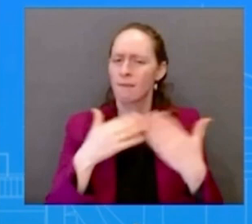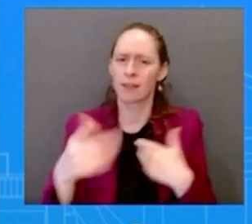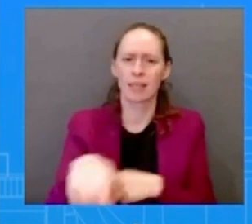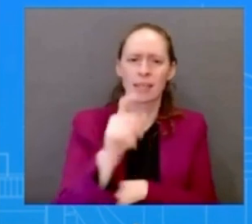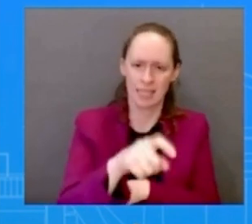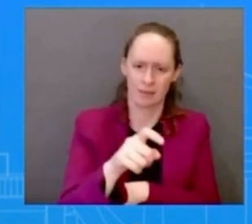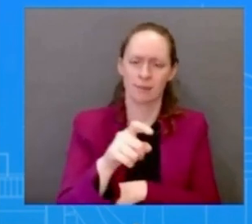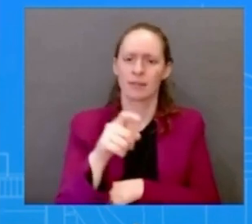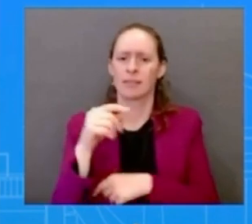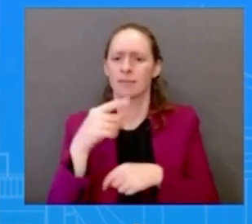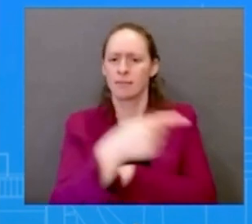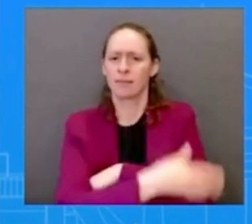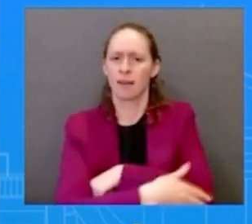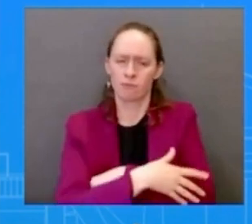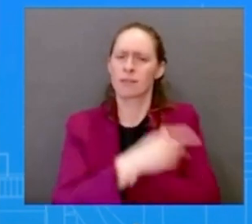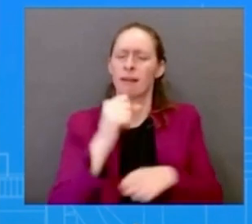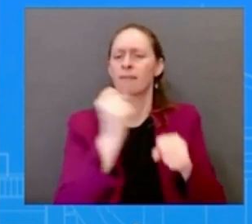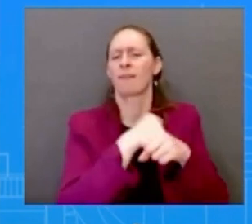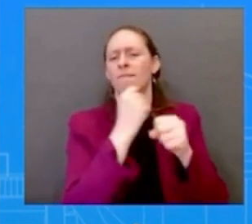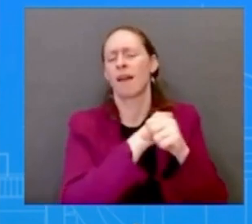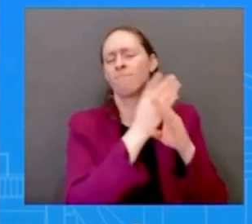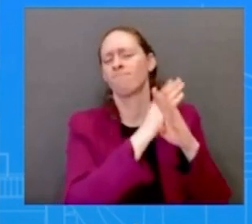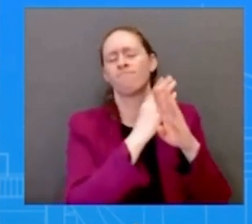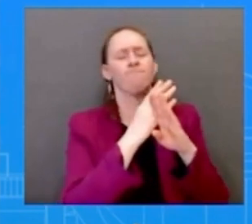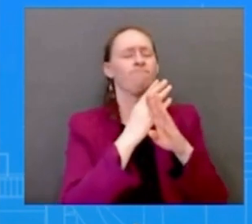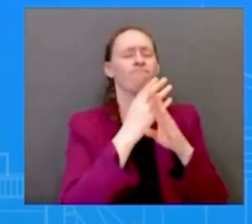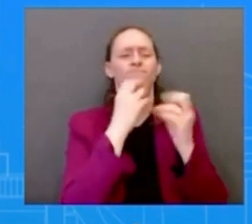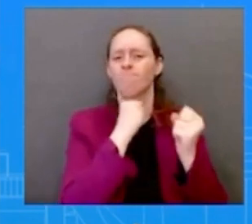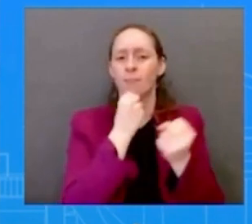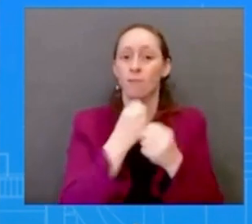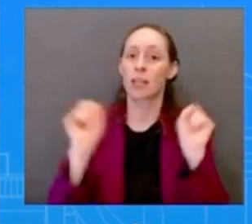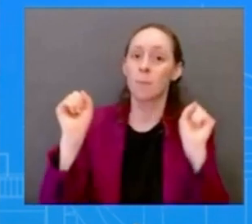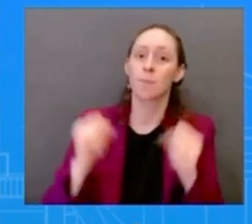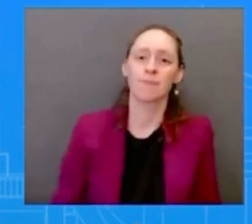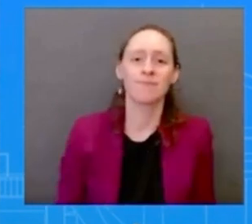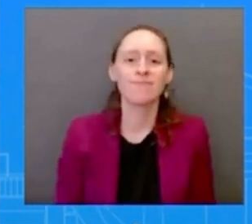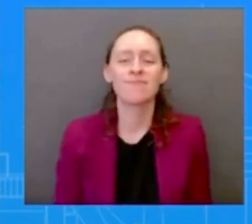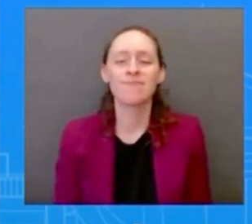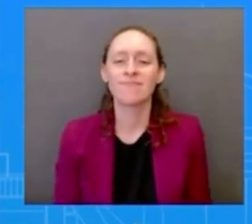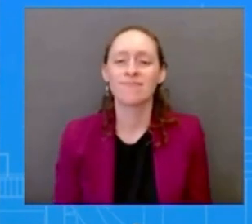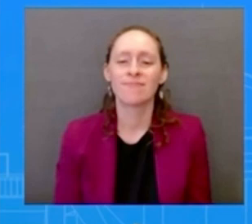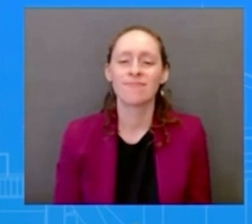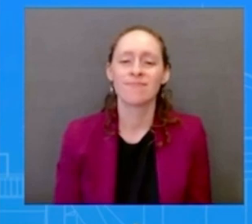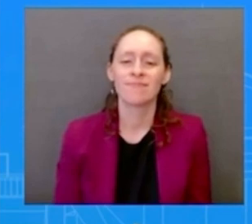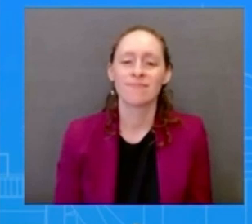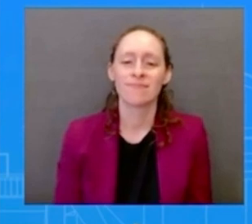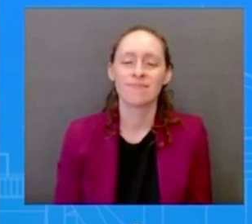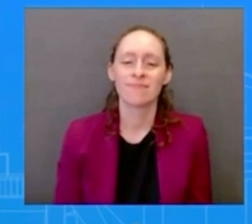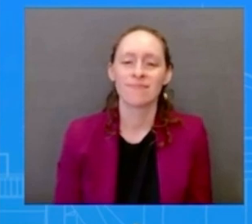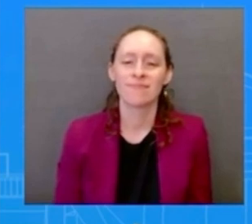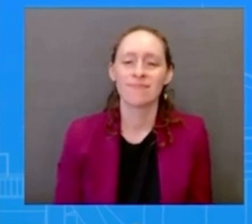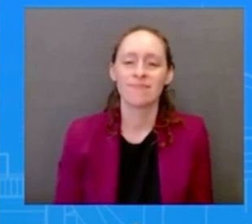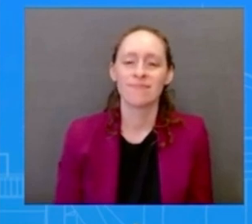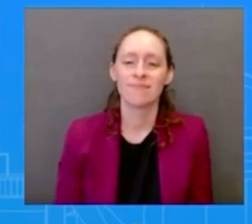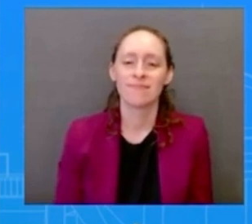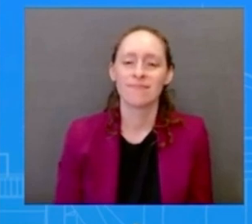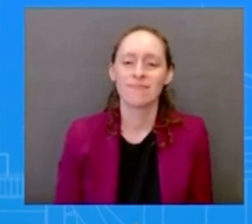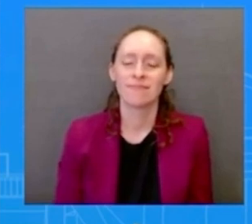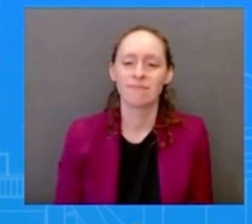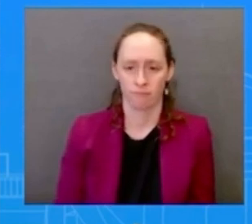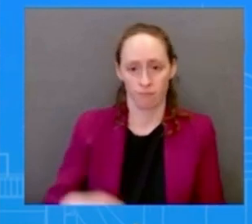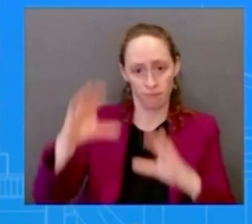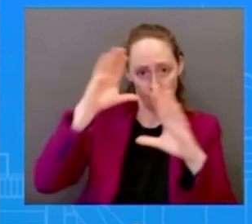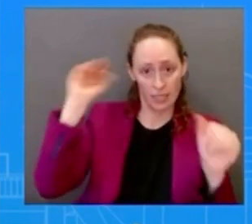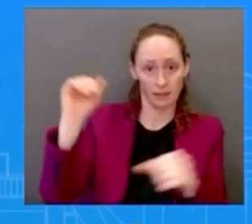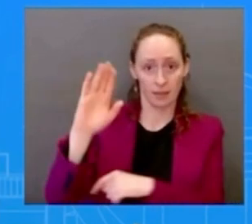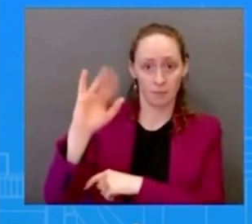it there and then just quickly did president biden know that that was president duda's decision before he announced it yesterday during that press